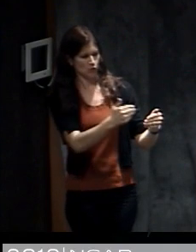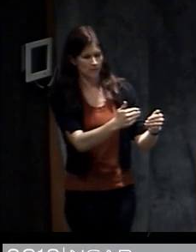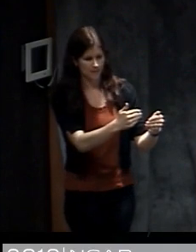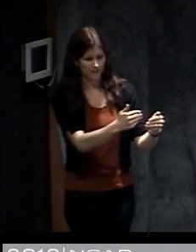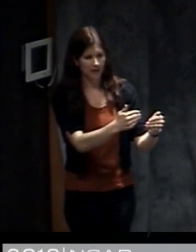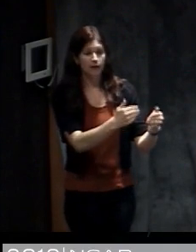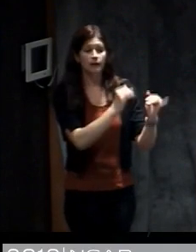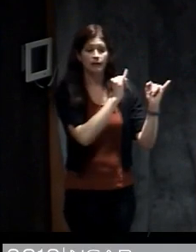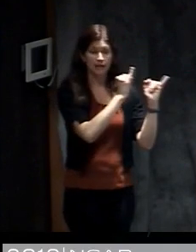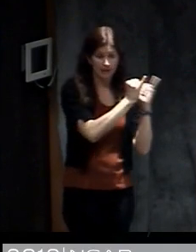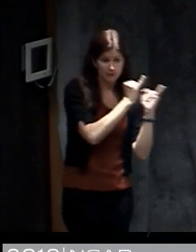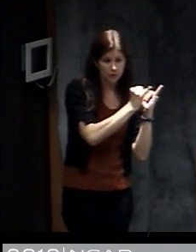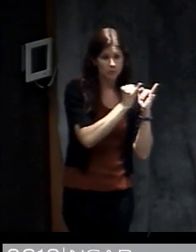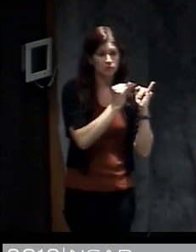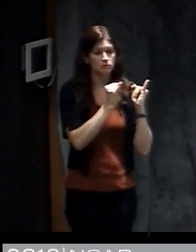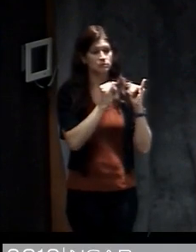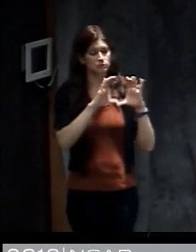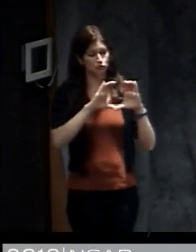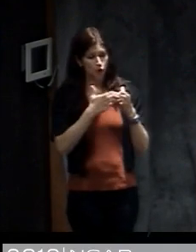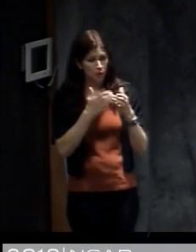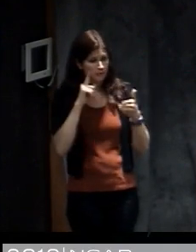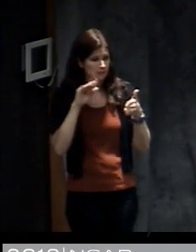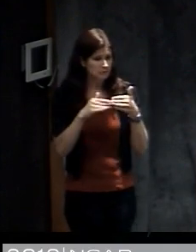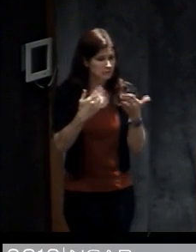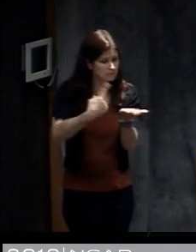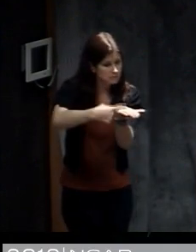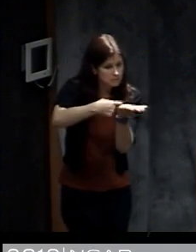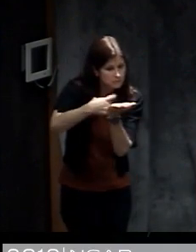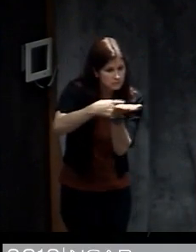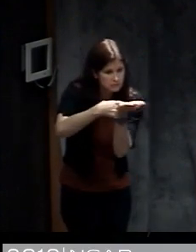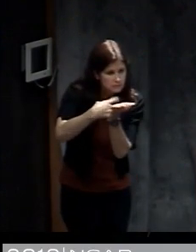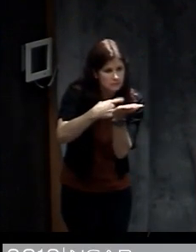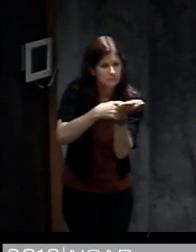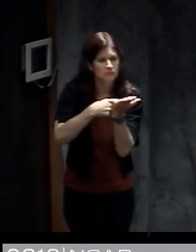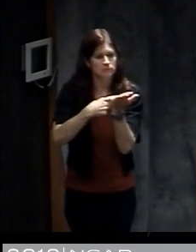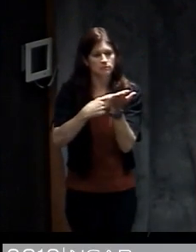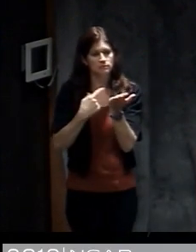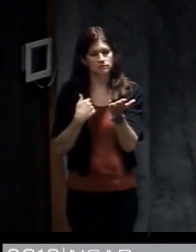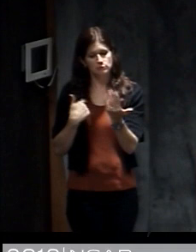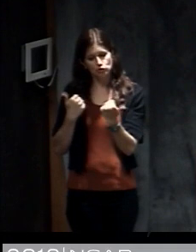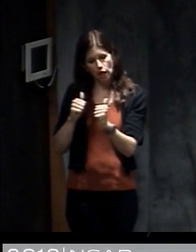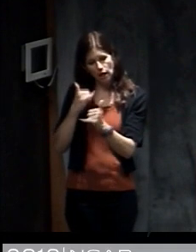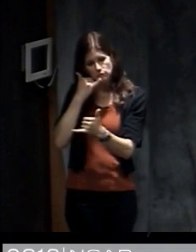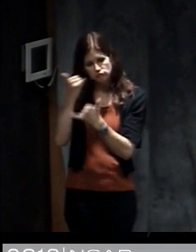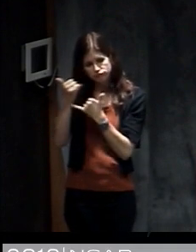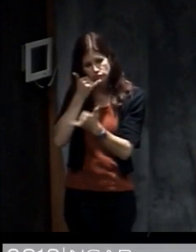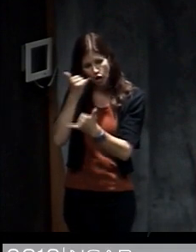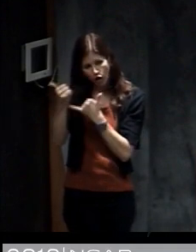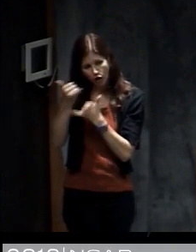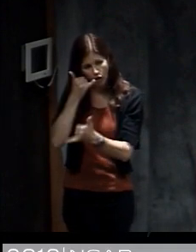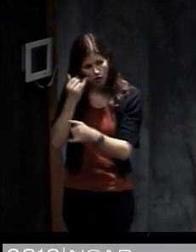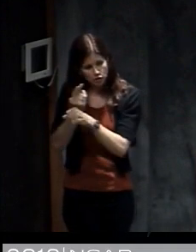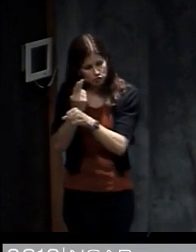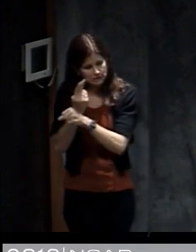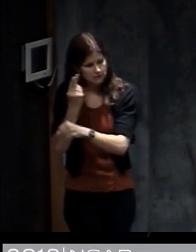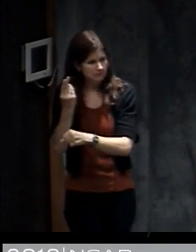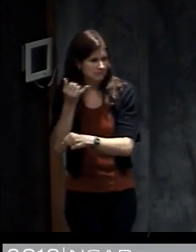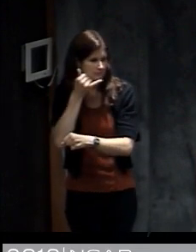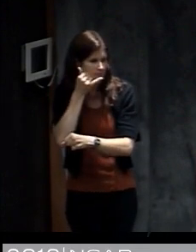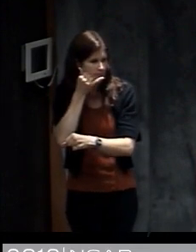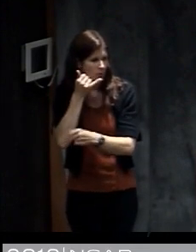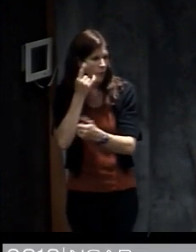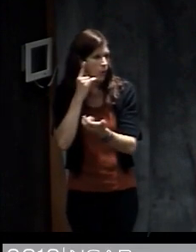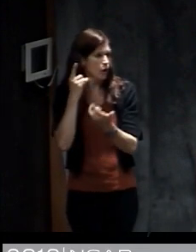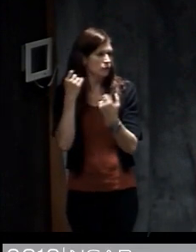We do focus groups. We do surveys. You can try to access people when they're evacuating using a telephone or people have done this by being on the